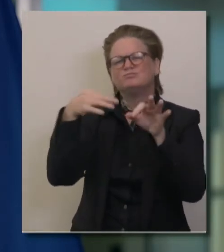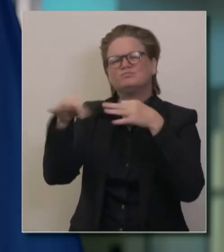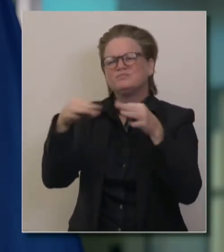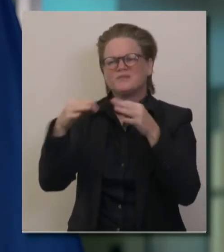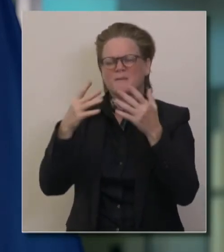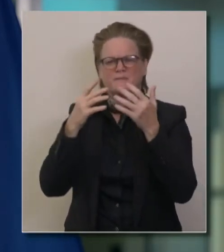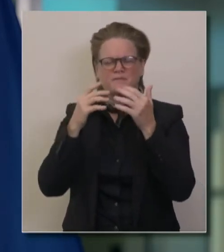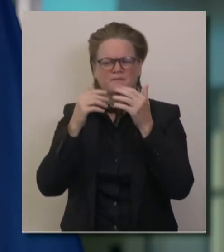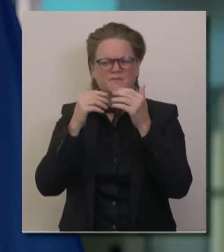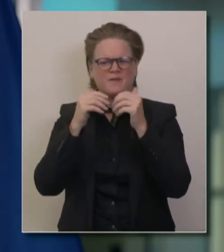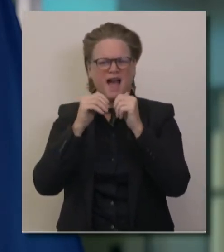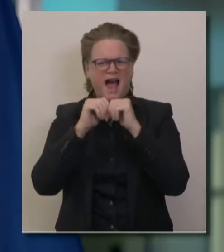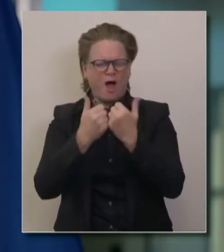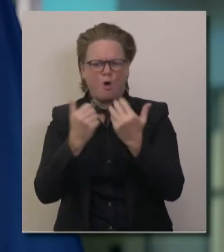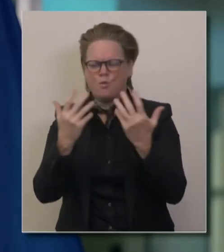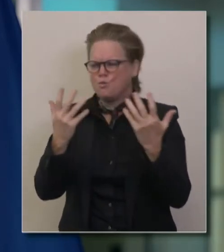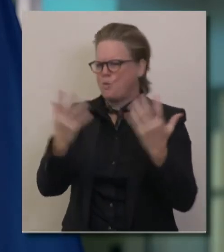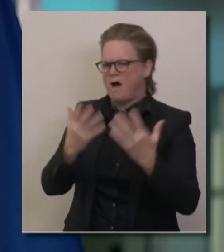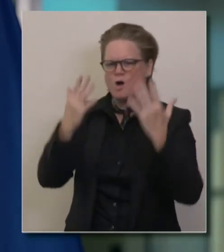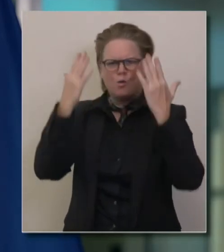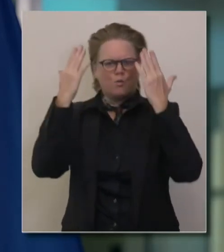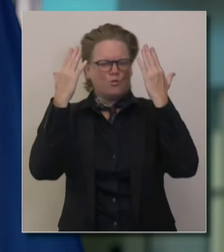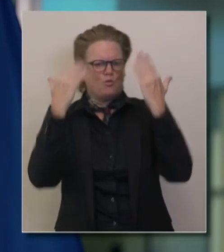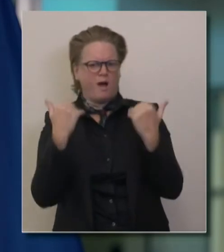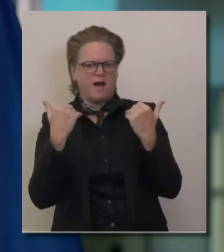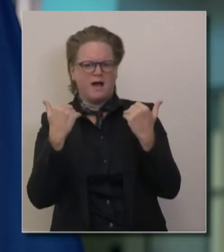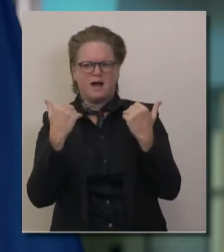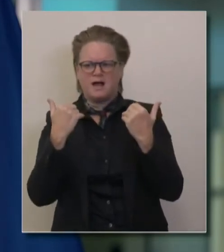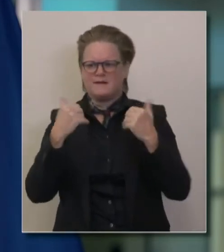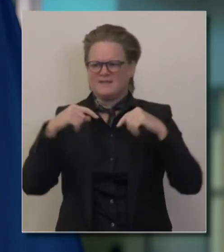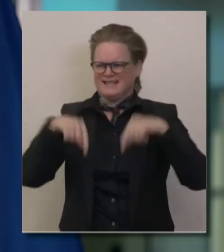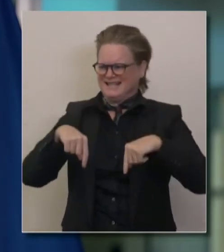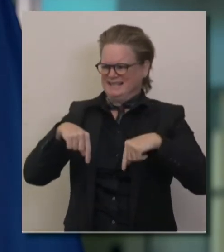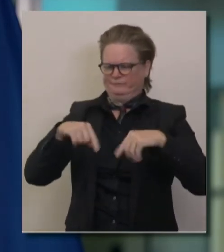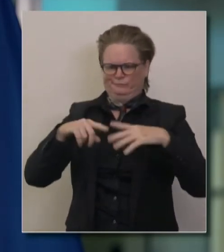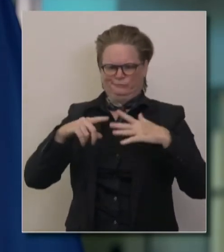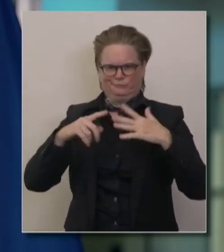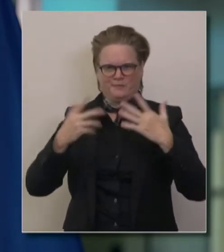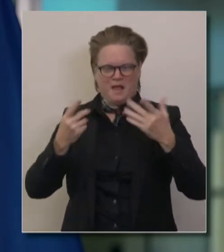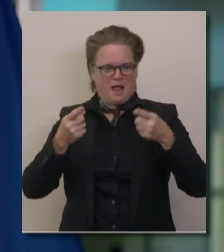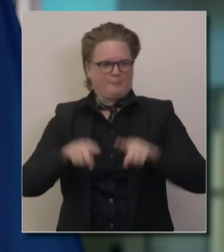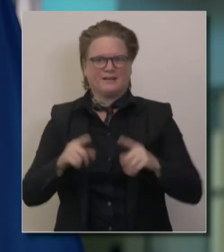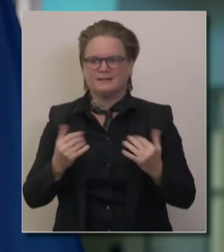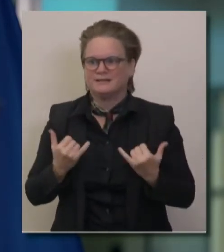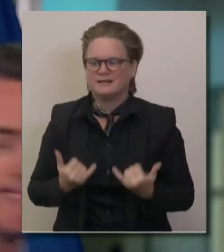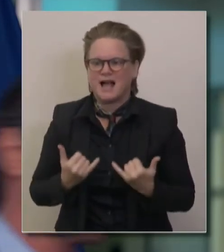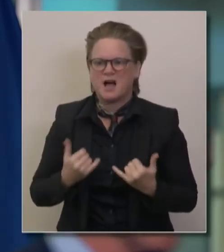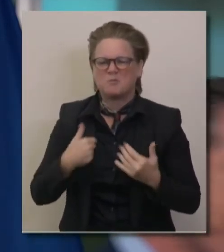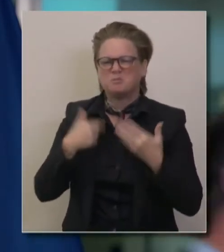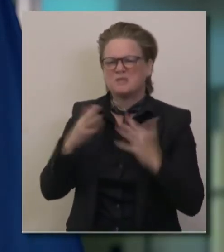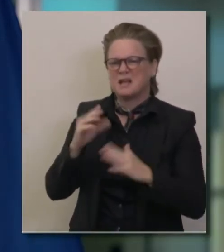the why, uh, we are here and the basis of the question you asked specifically around concerns with Thanksgiving.